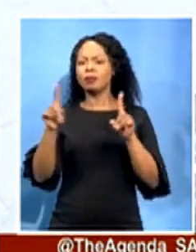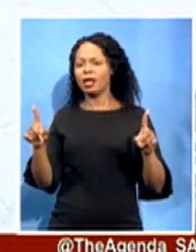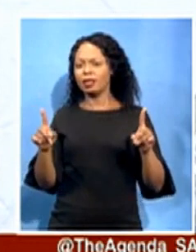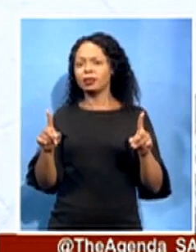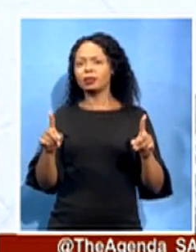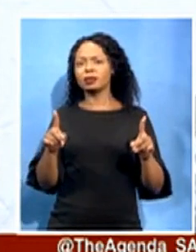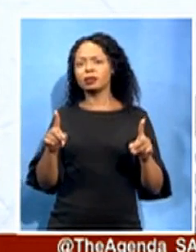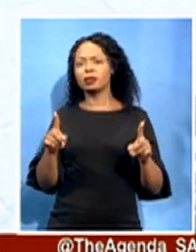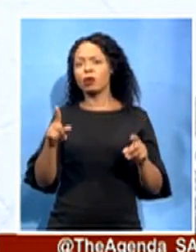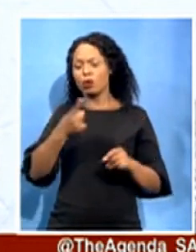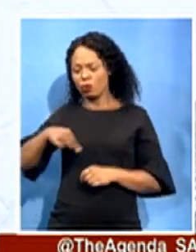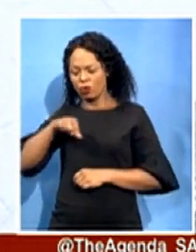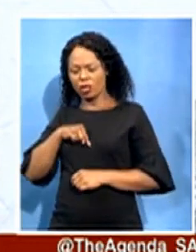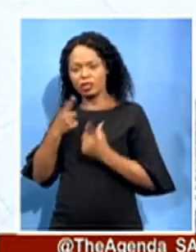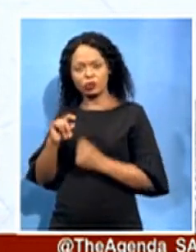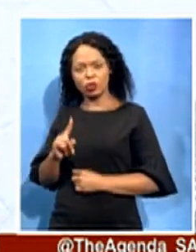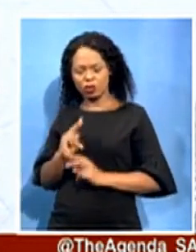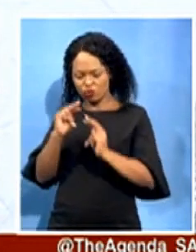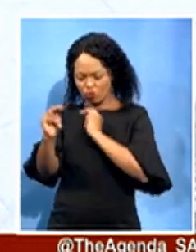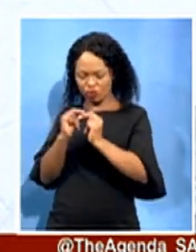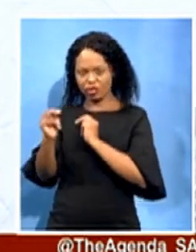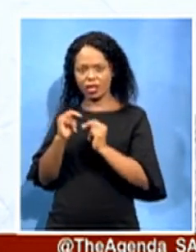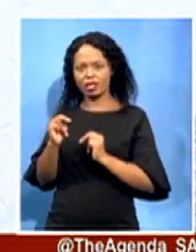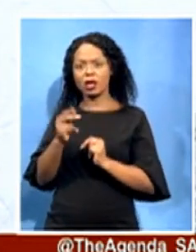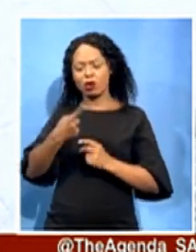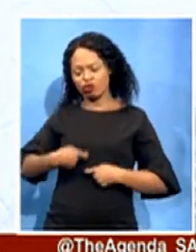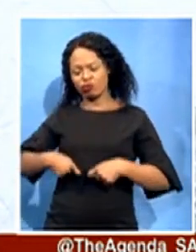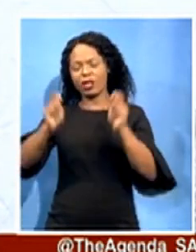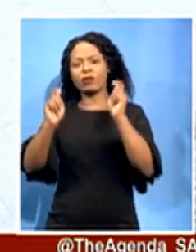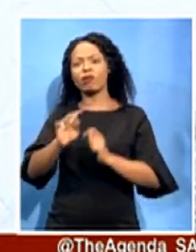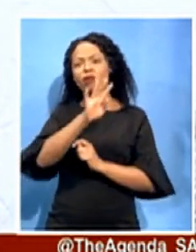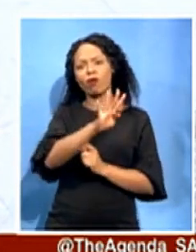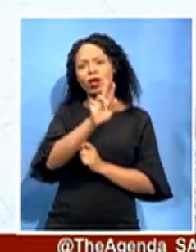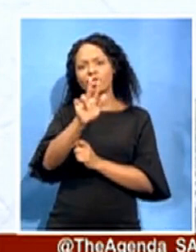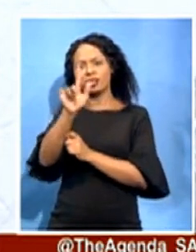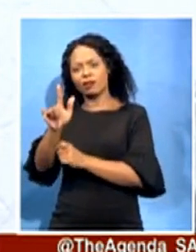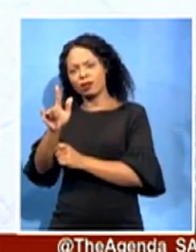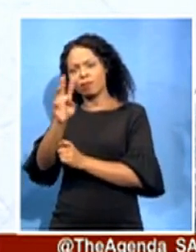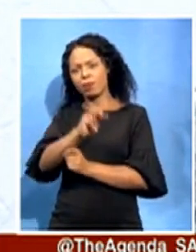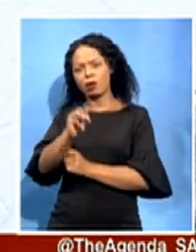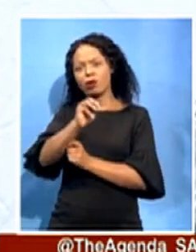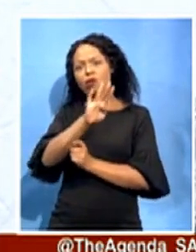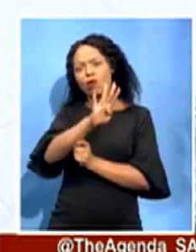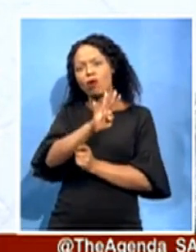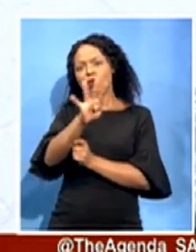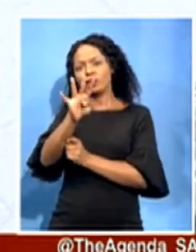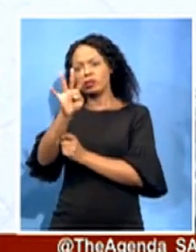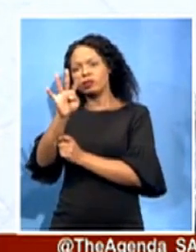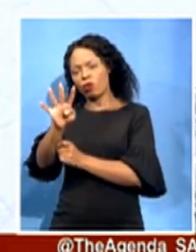only spent $487,444,000, thereby avoiding